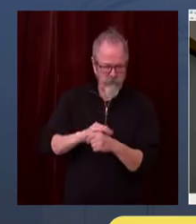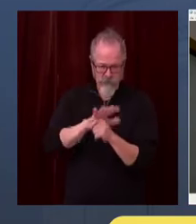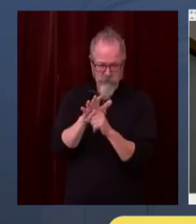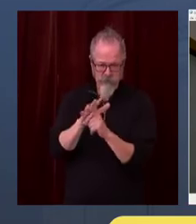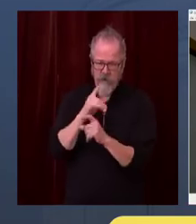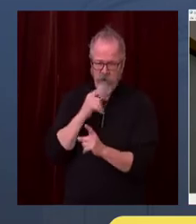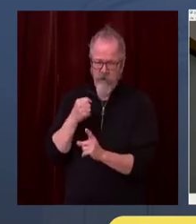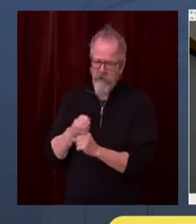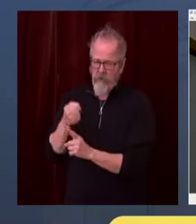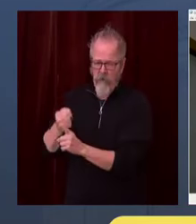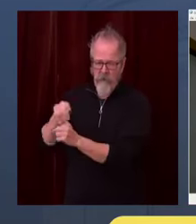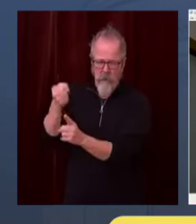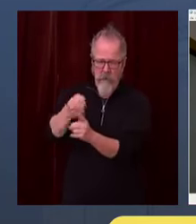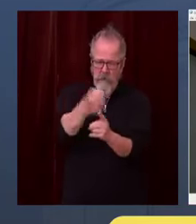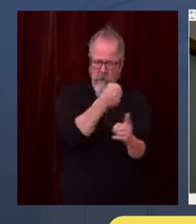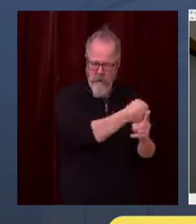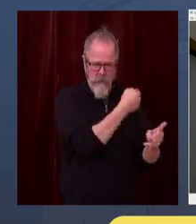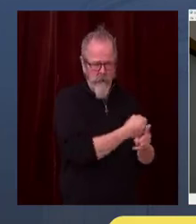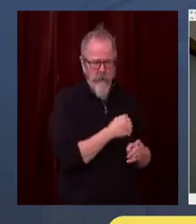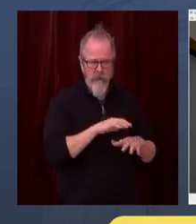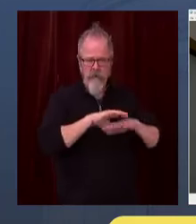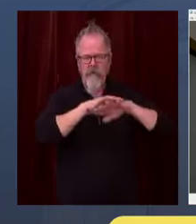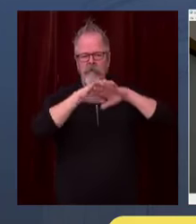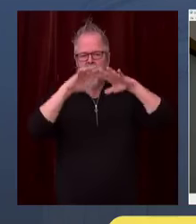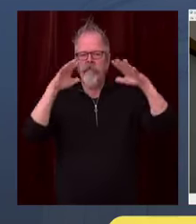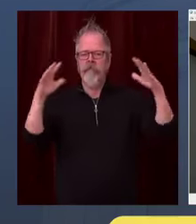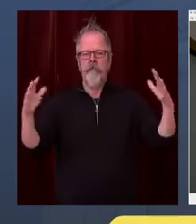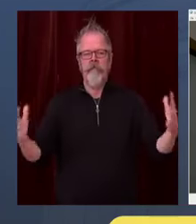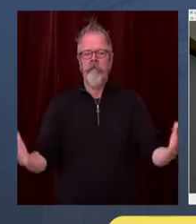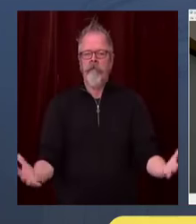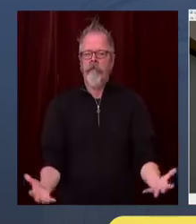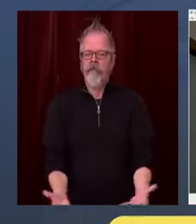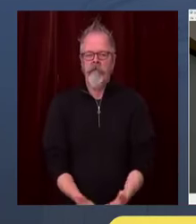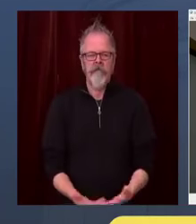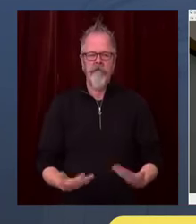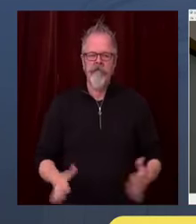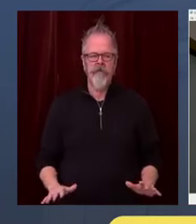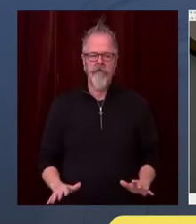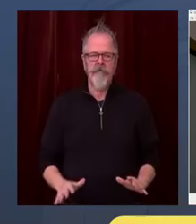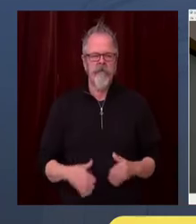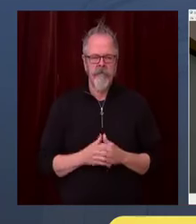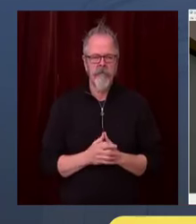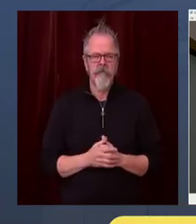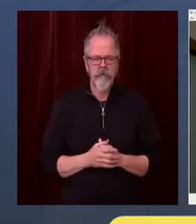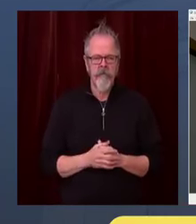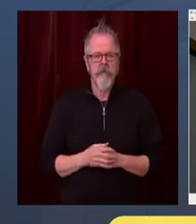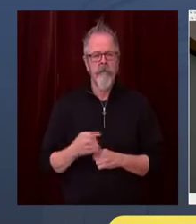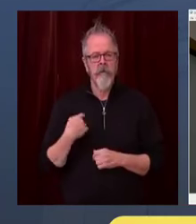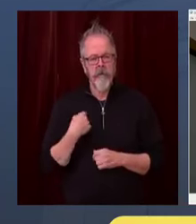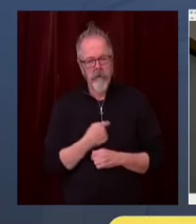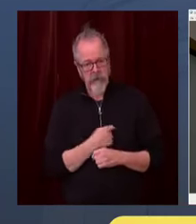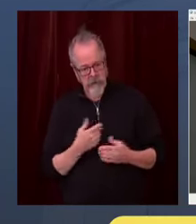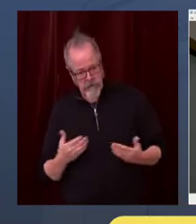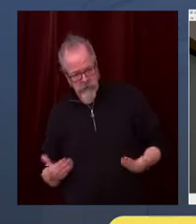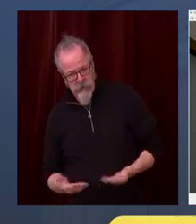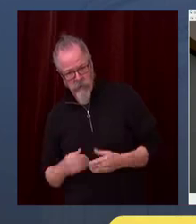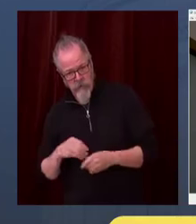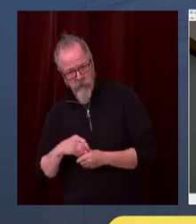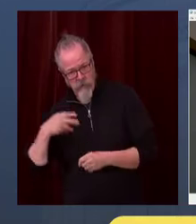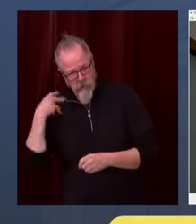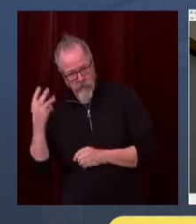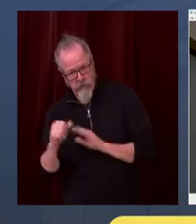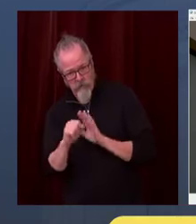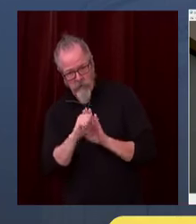State, King County, and Seattle, and the other cities fighting this pandemic from the beginning. And I thank you and my fellow electeds for their